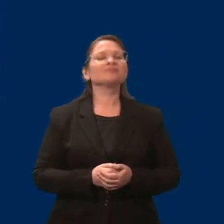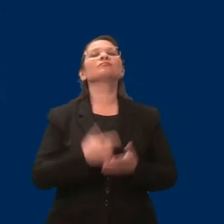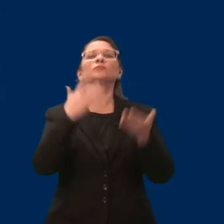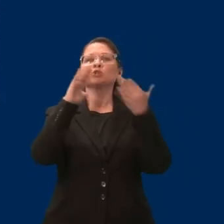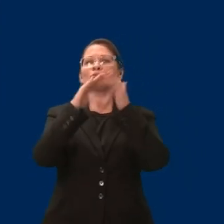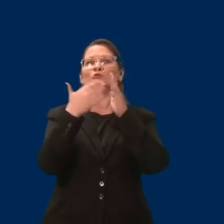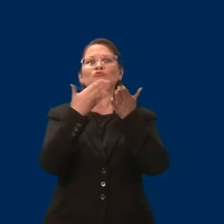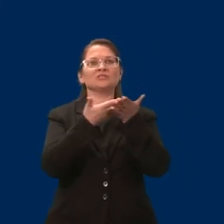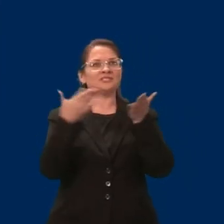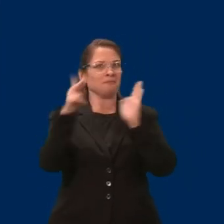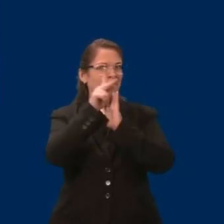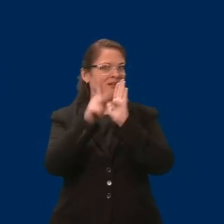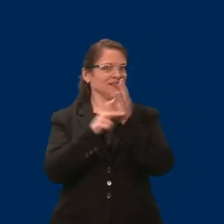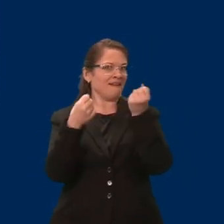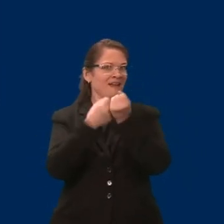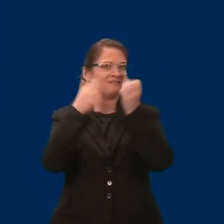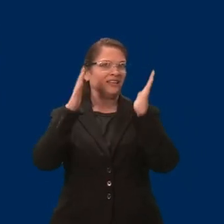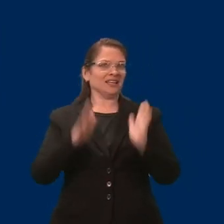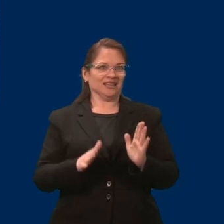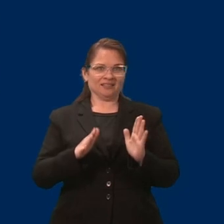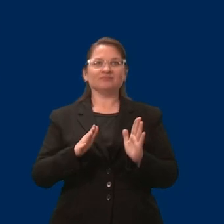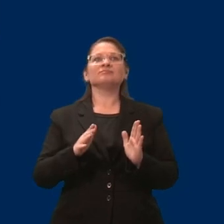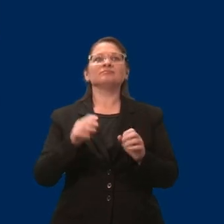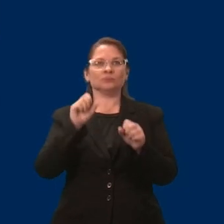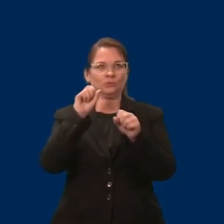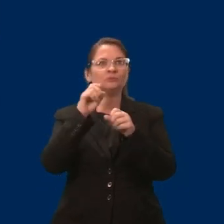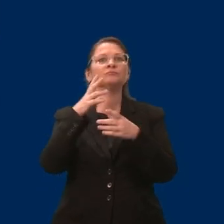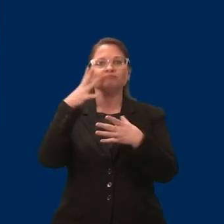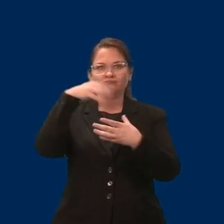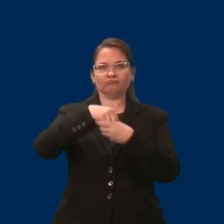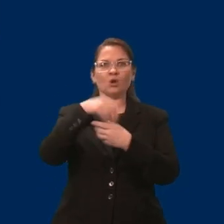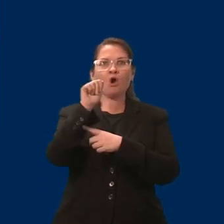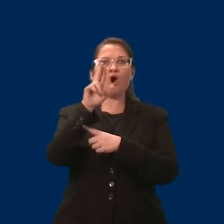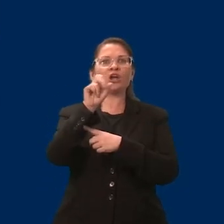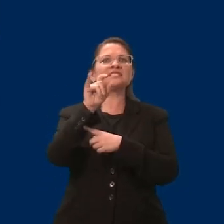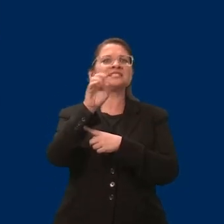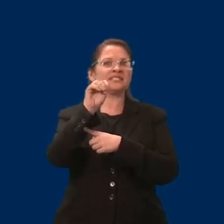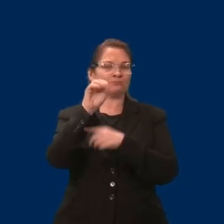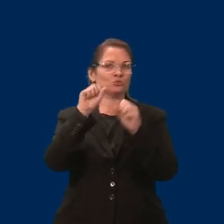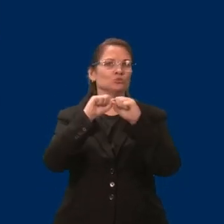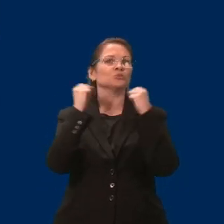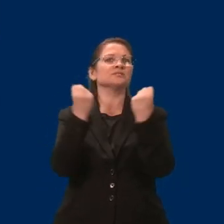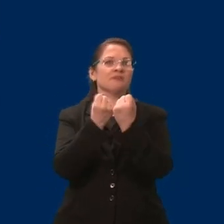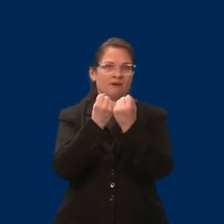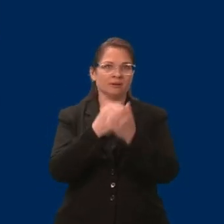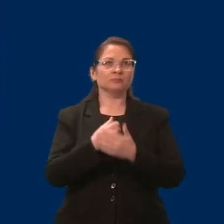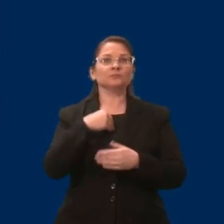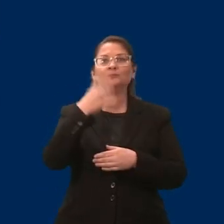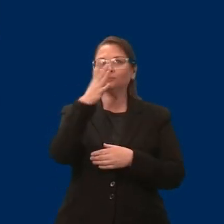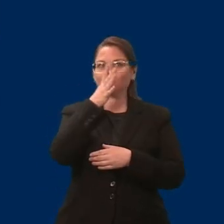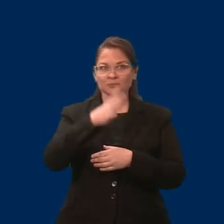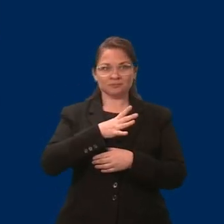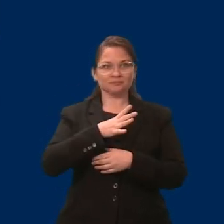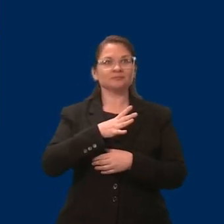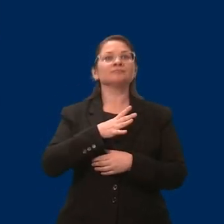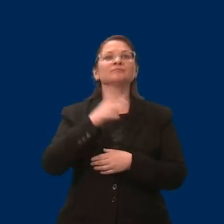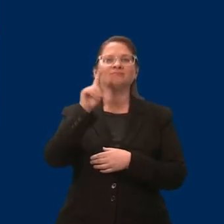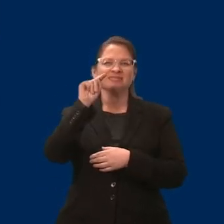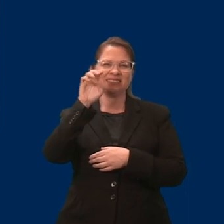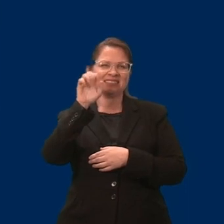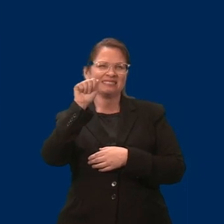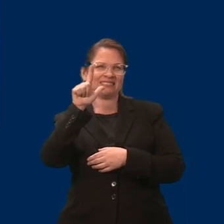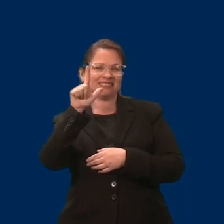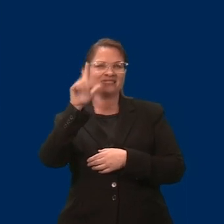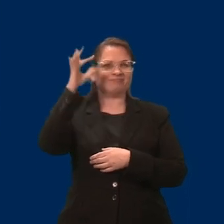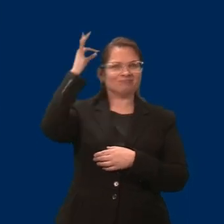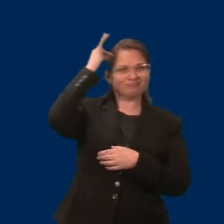Advocate at the Autism Society of Minnesota. I'm a white woman with teal hair and a bun, wearing a black sweater. I am also an autistic adult,